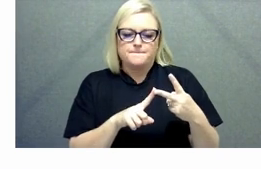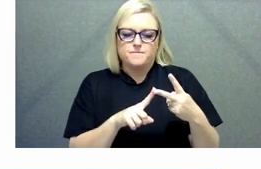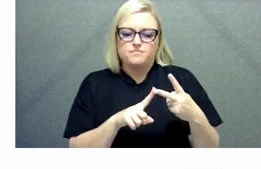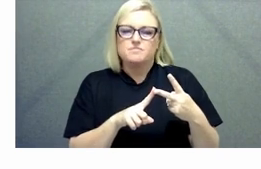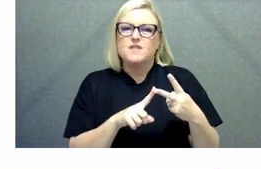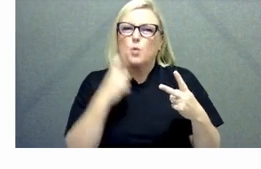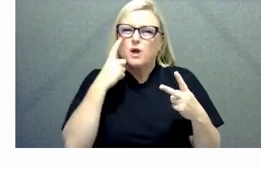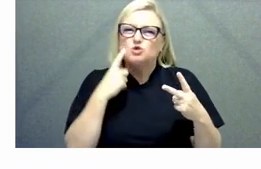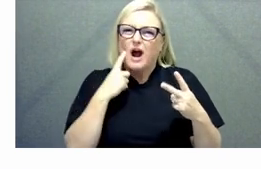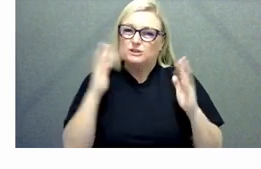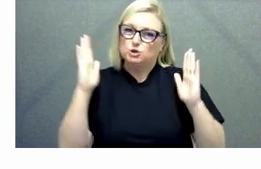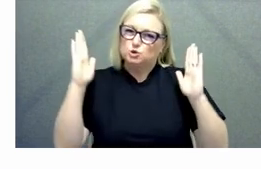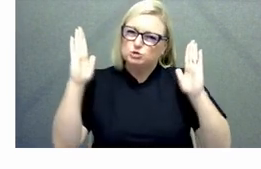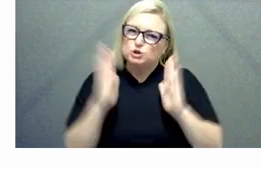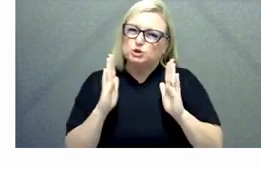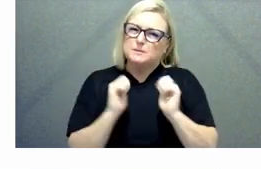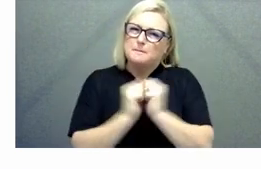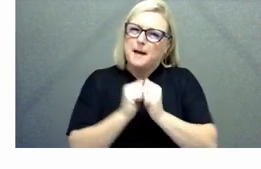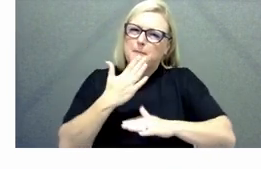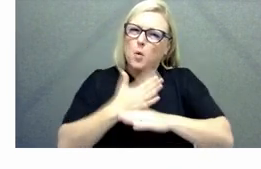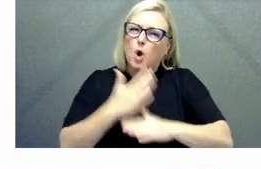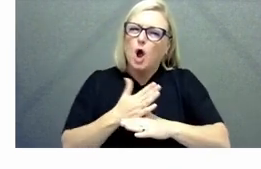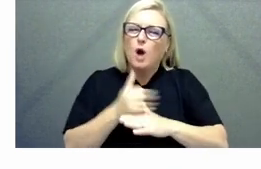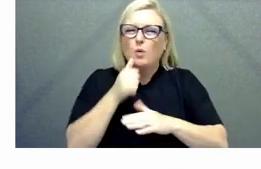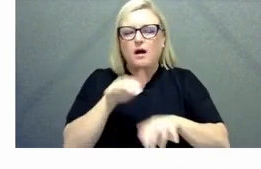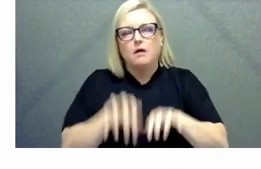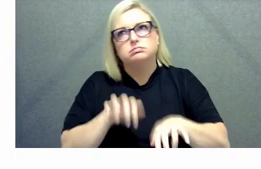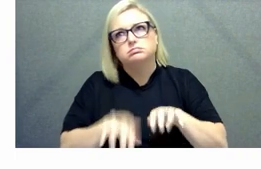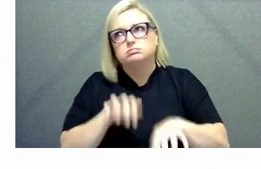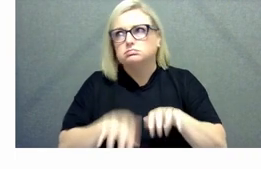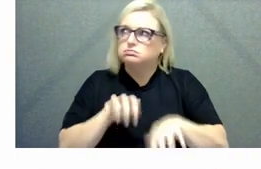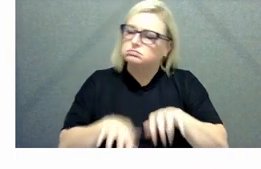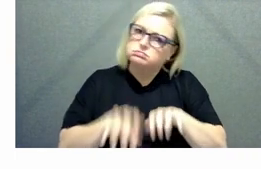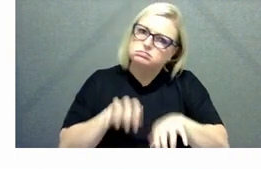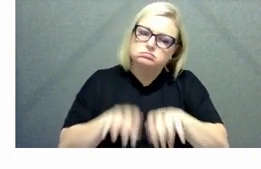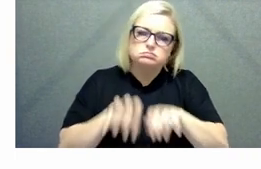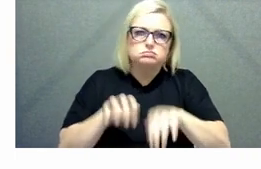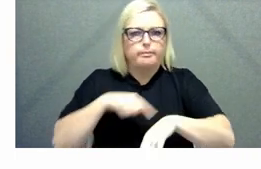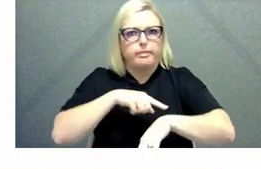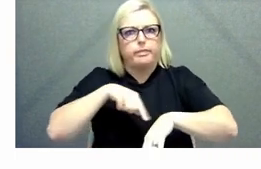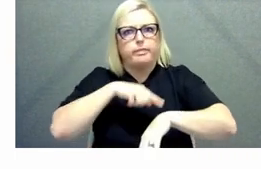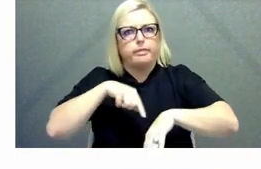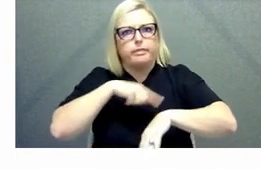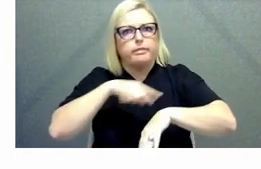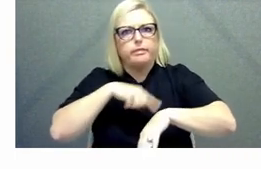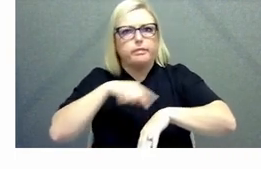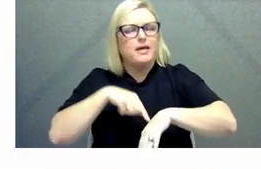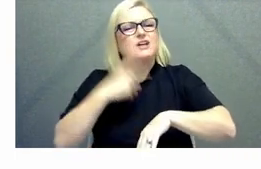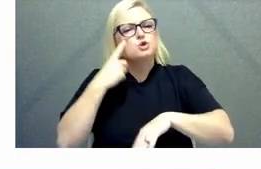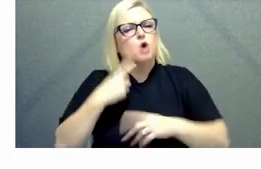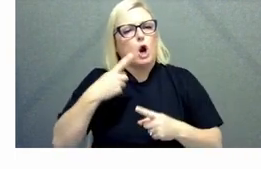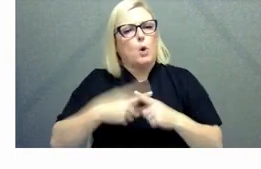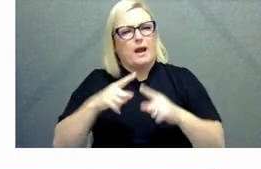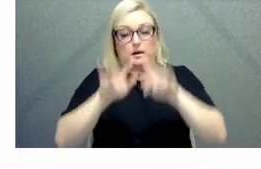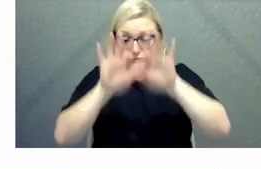as well to allow people to come in and out more quickly and to make that less of a big deal than it might have been previously